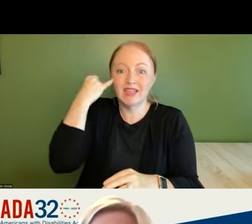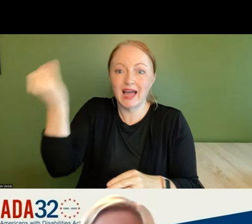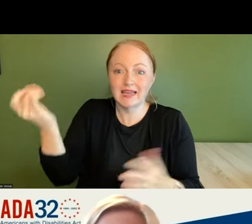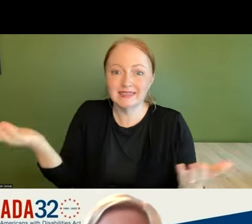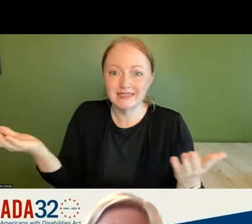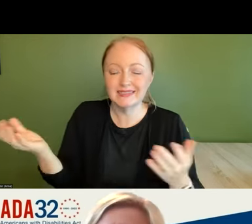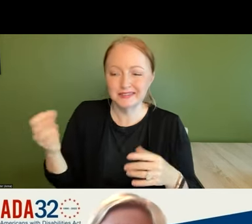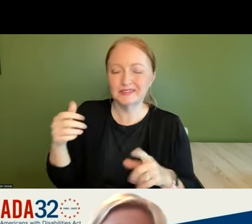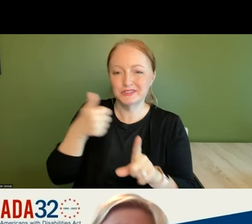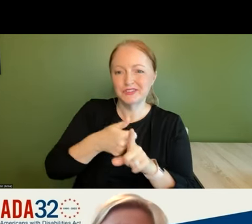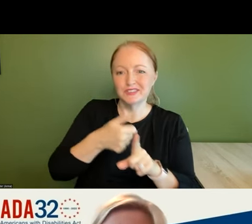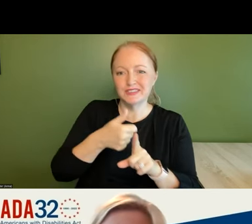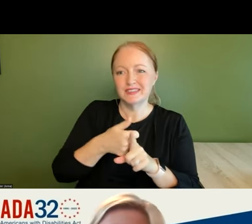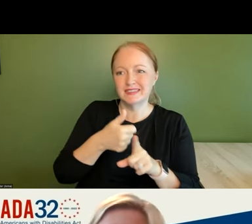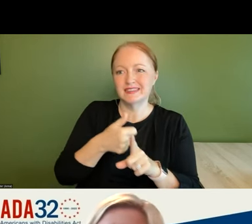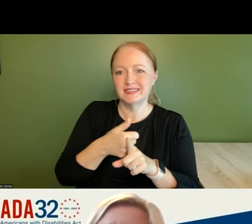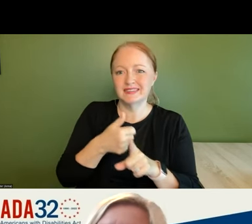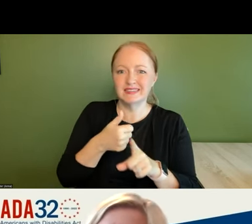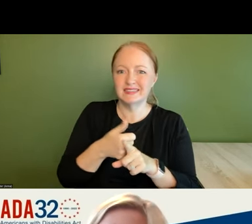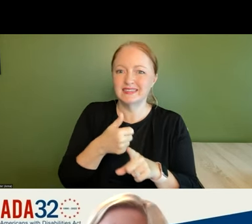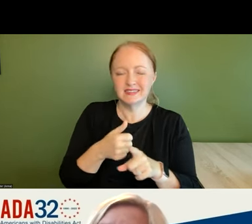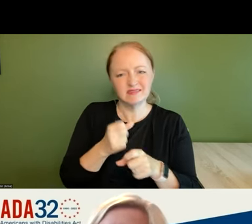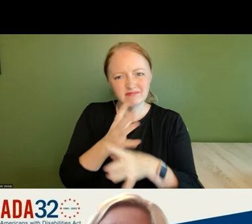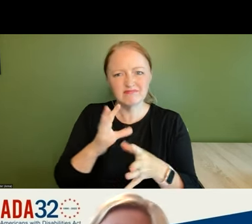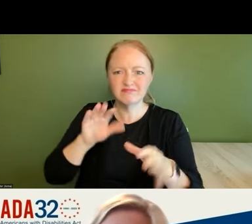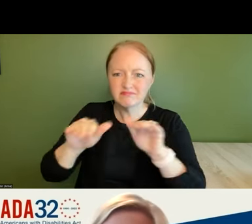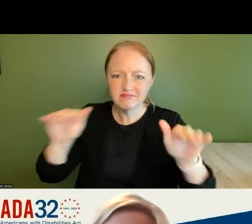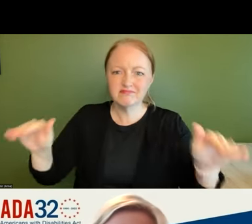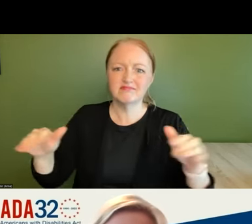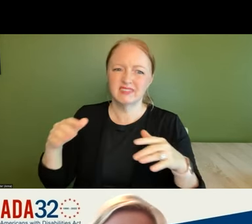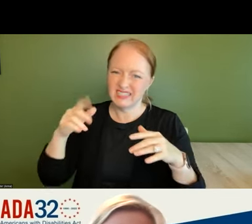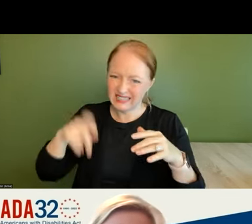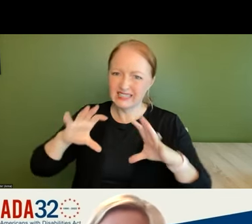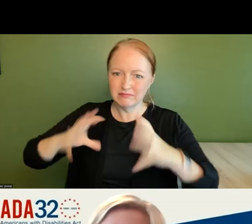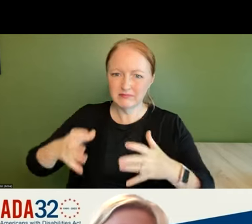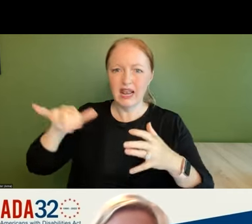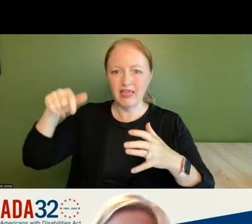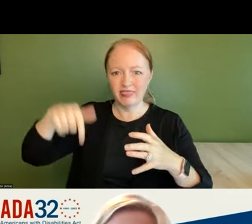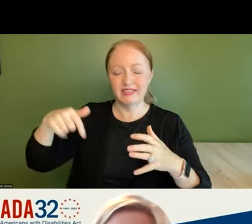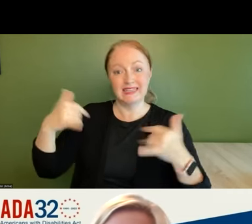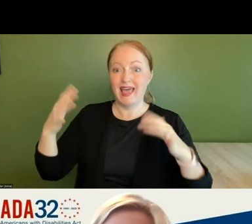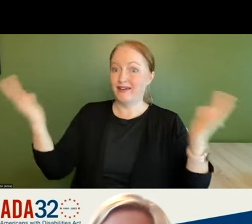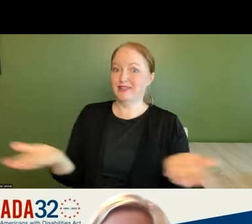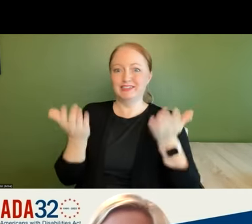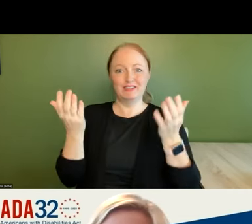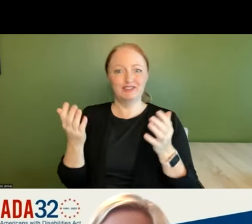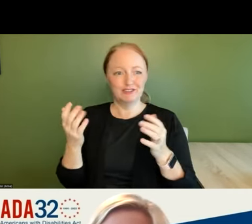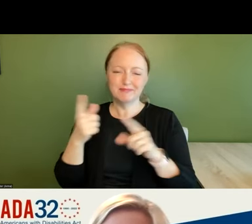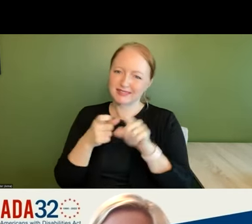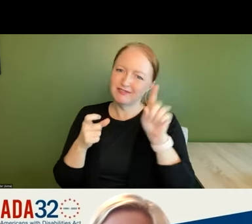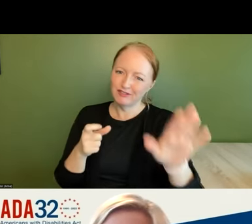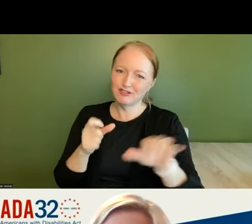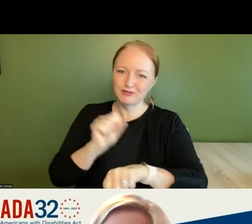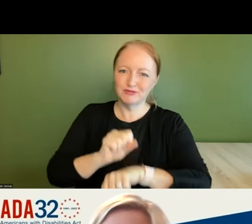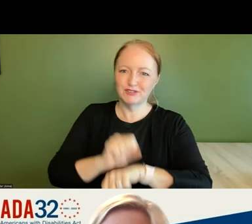she was one who um agitated for a body like this and now we're here today in large part because of